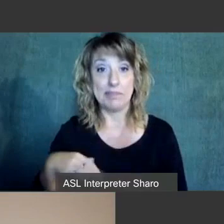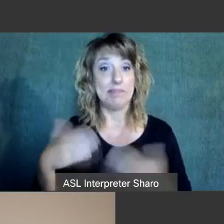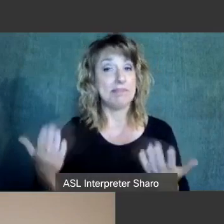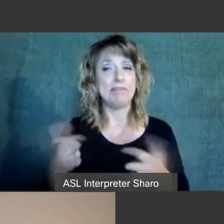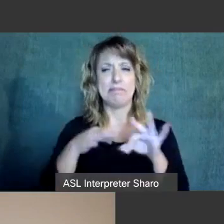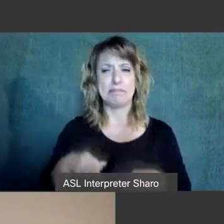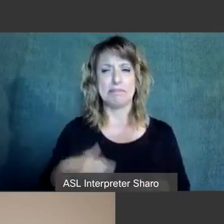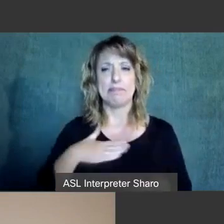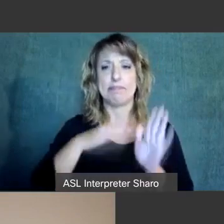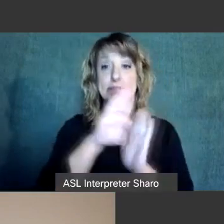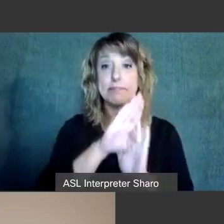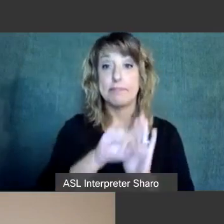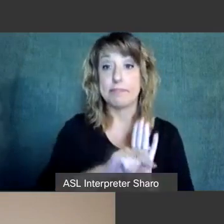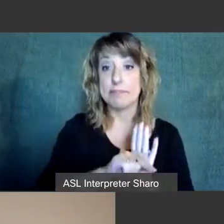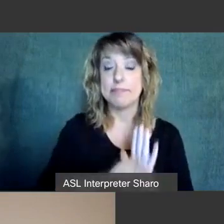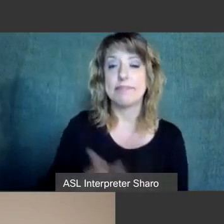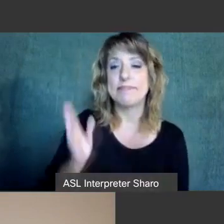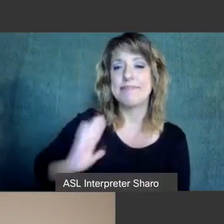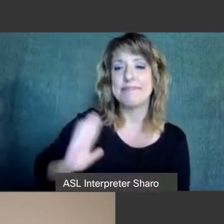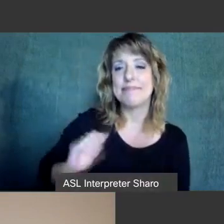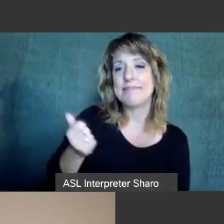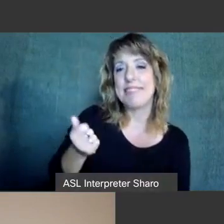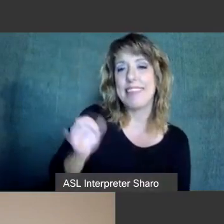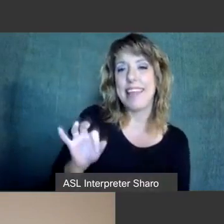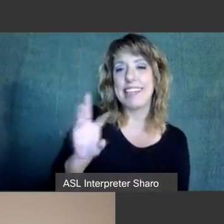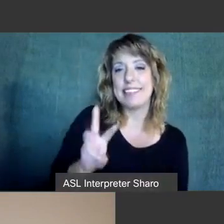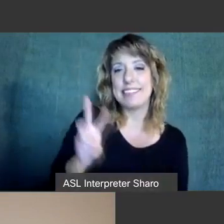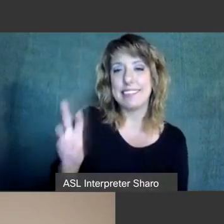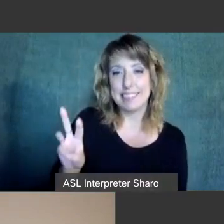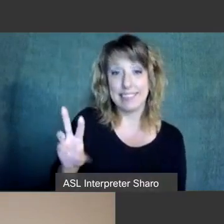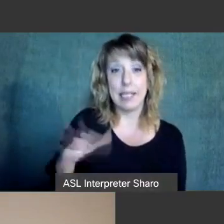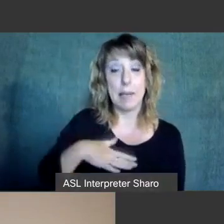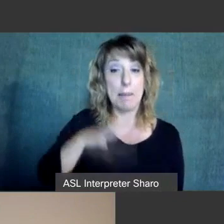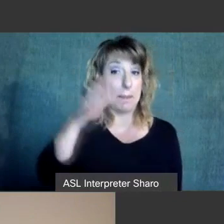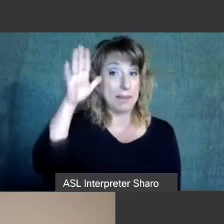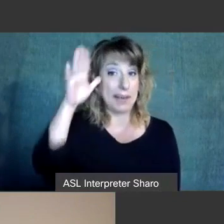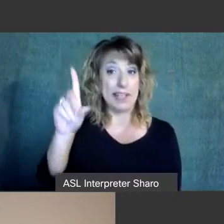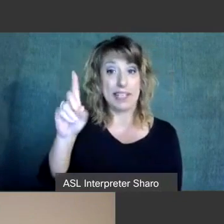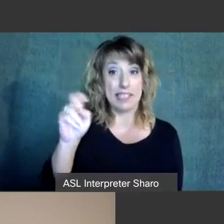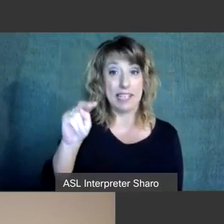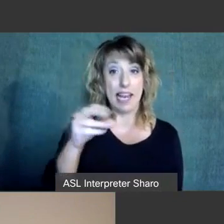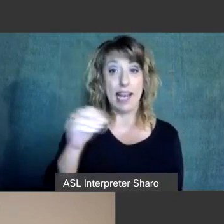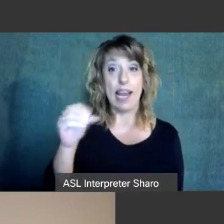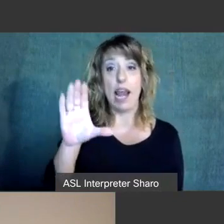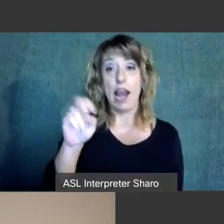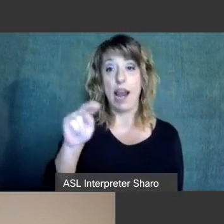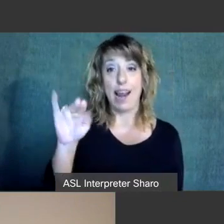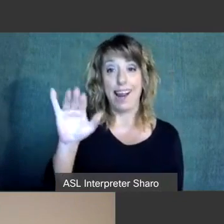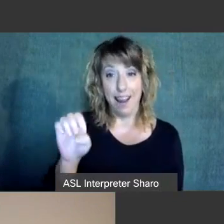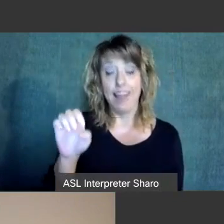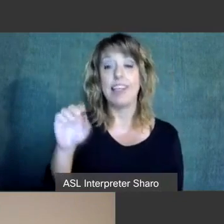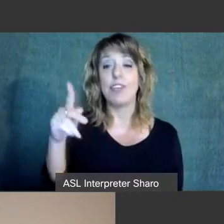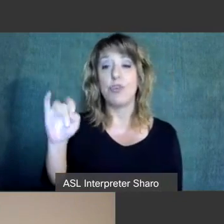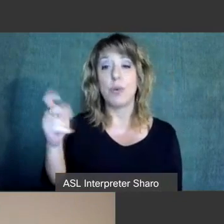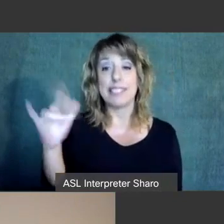back in 1966, my parents, Dan and Connie Terisky, along with 70 other parents,